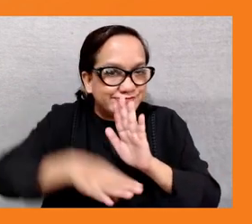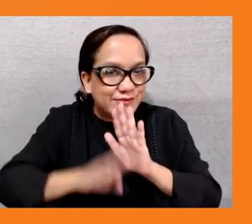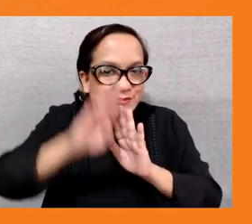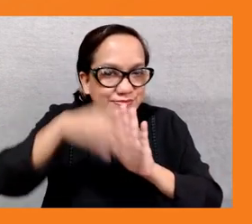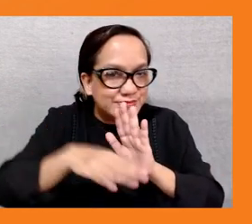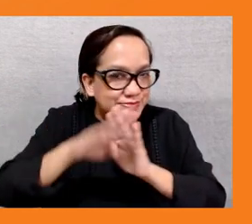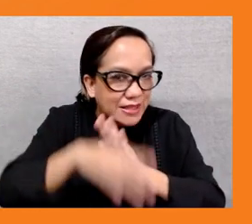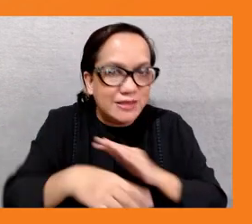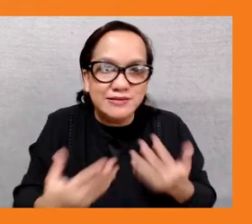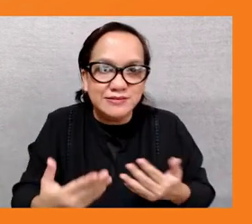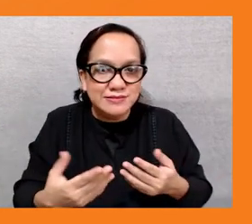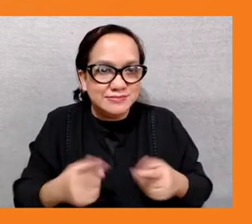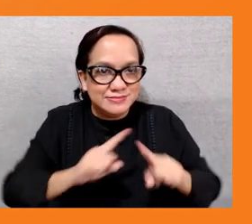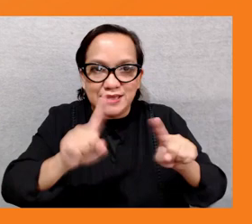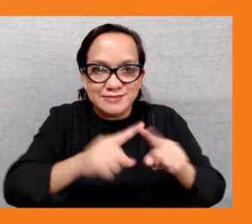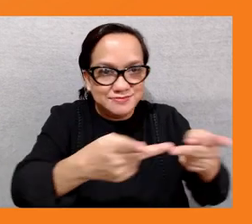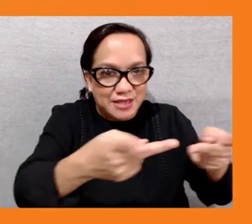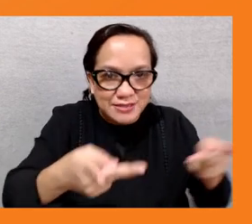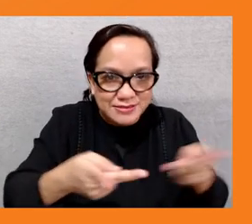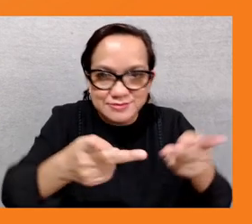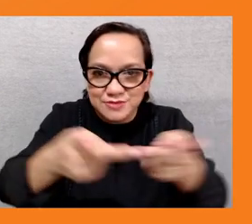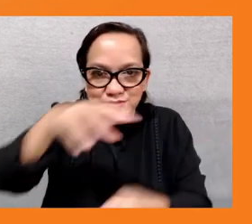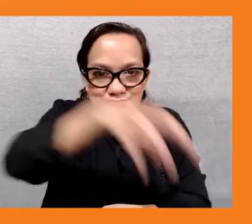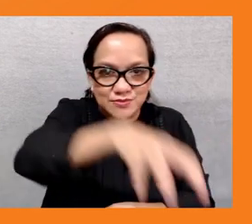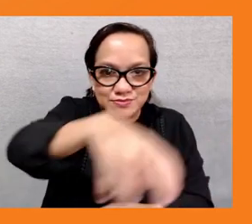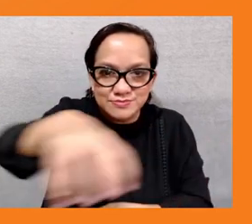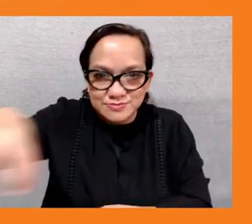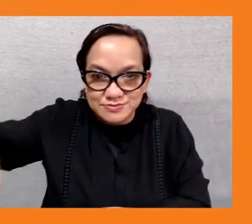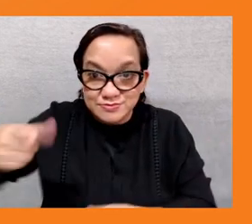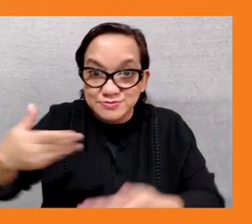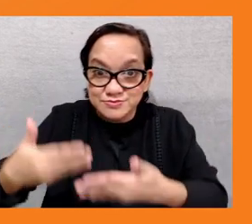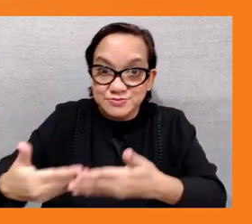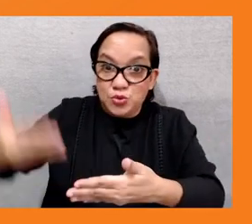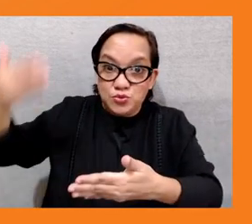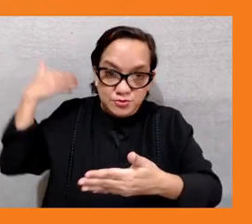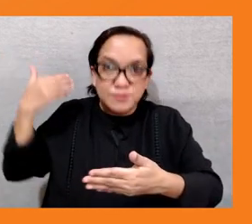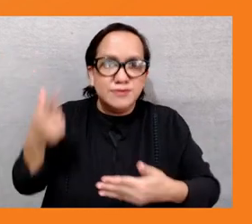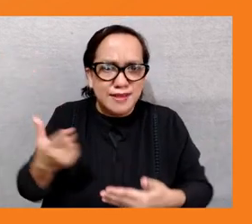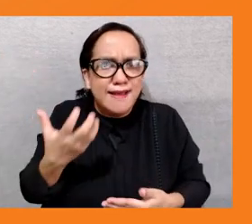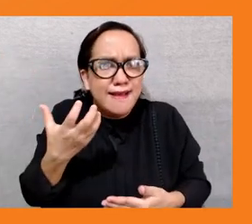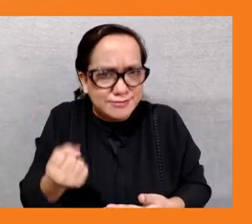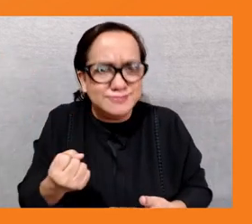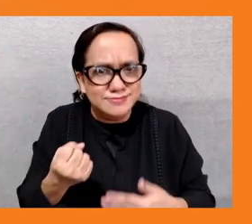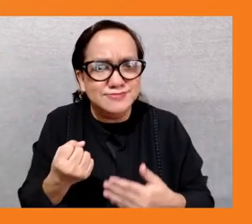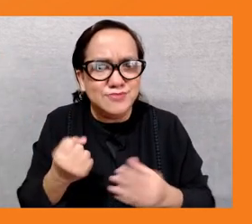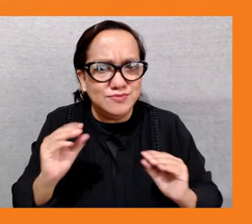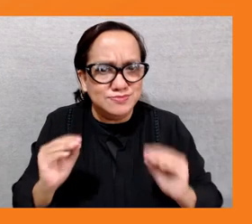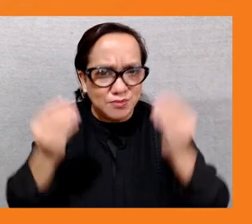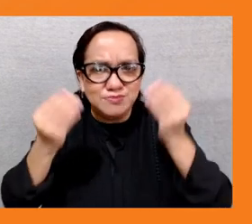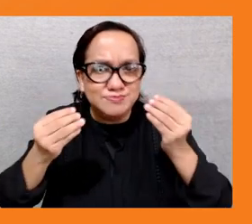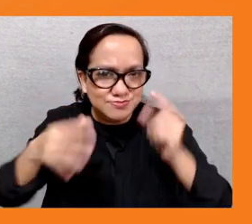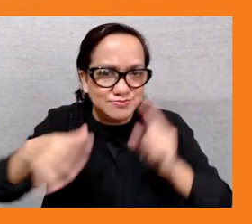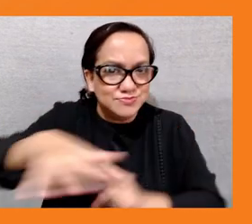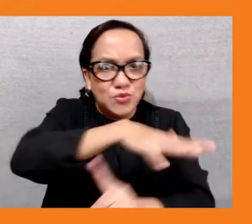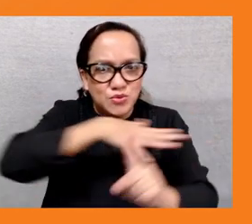even before the crisis the region was facing both the youth employment crisis and an environmental crisis which need to be tackled in a coordinated